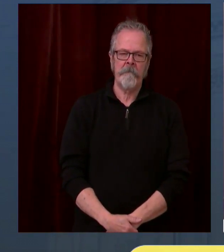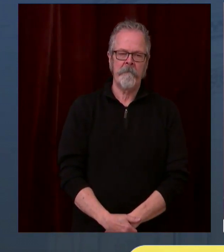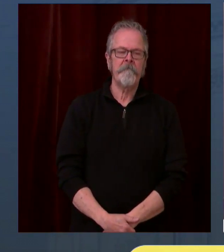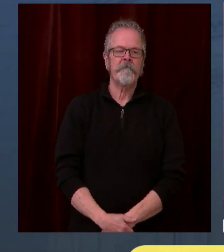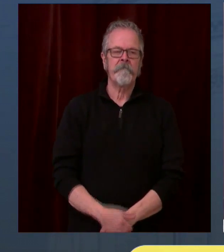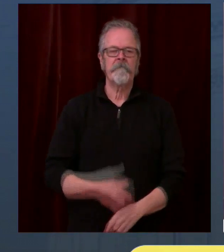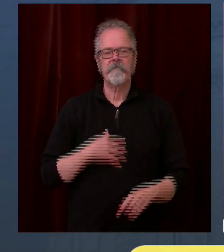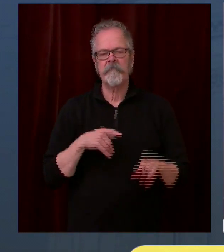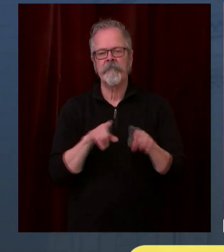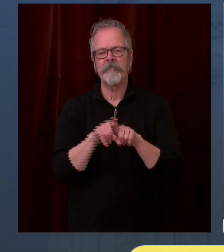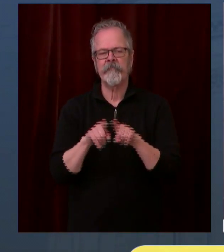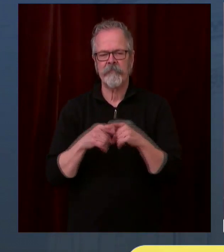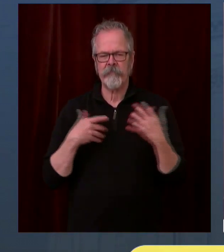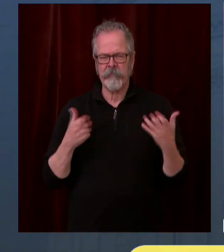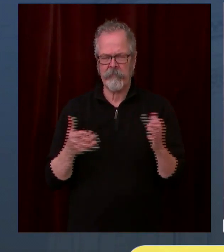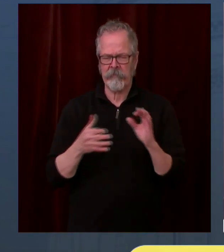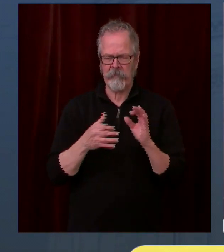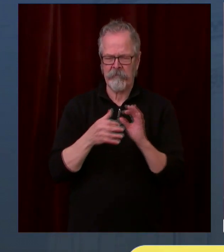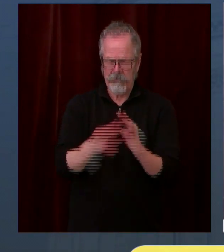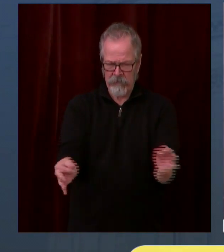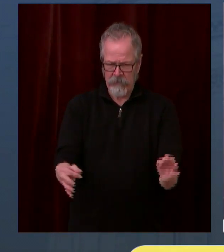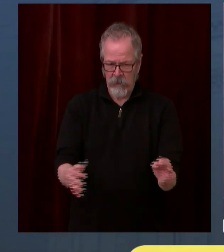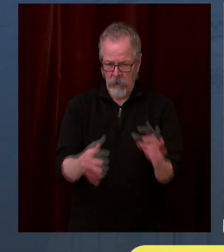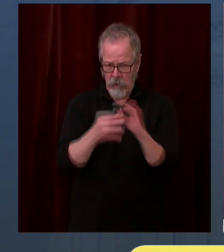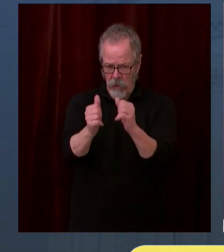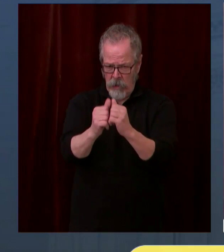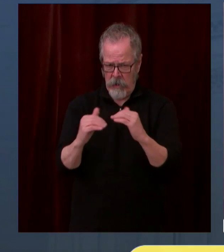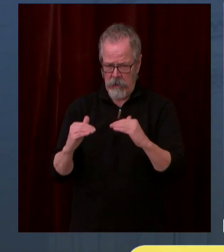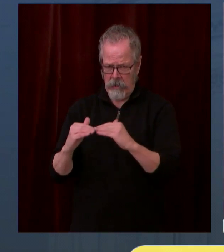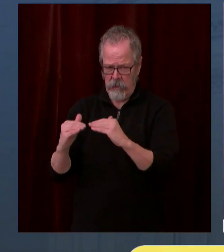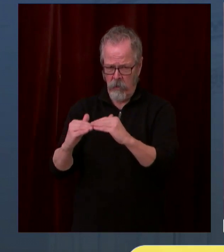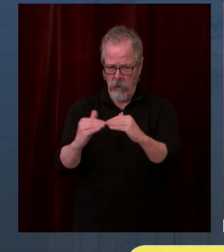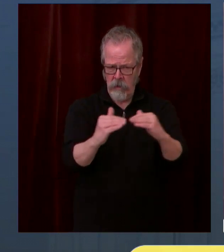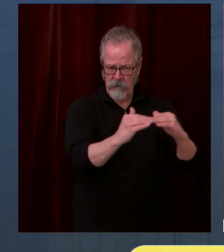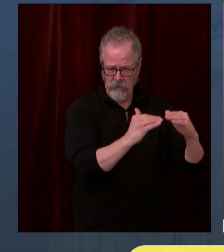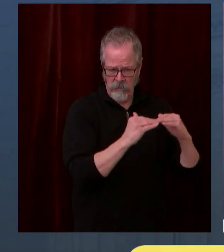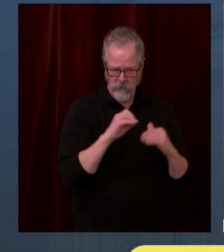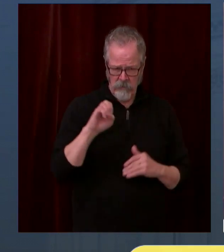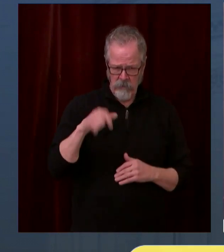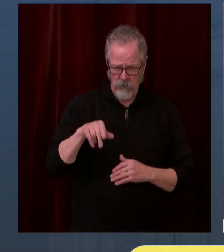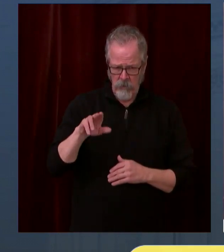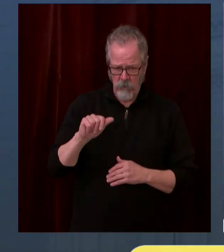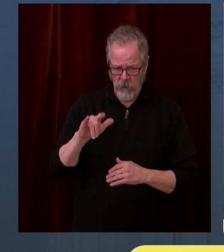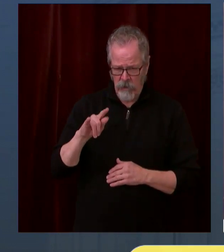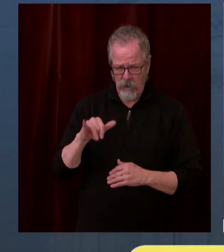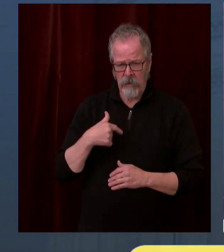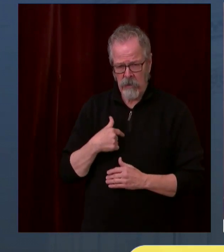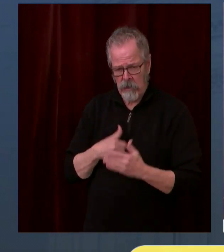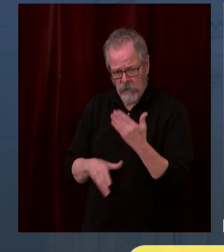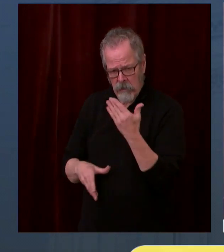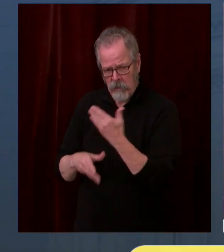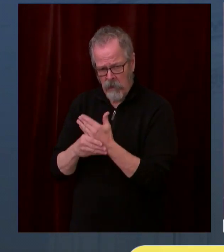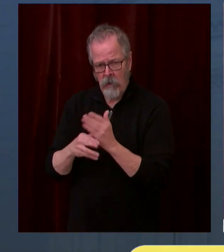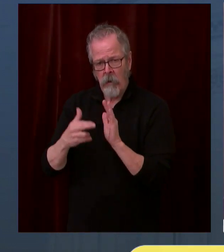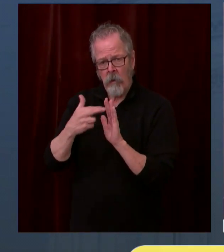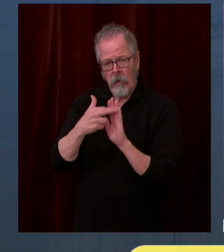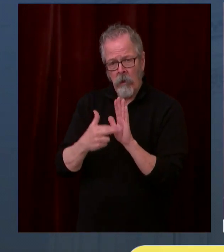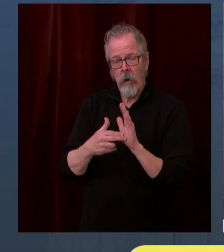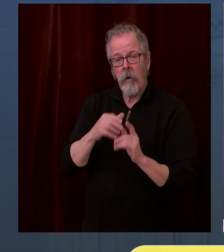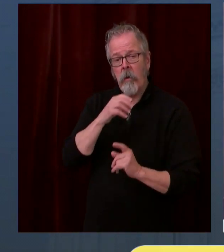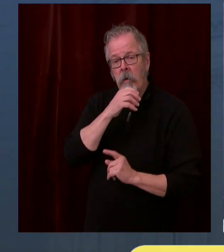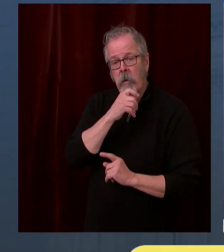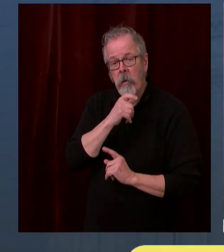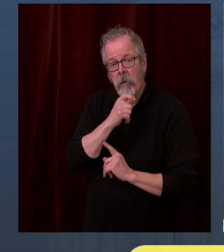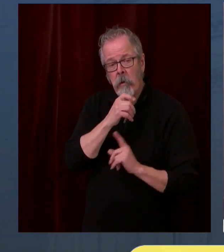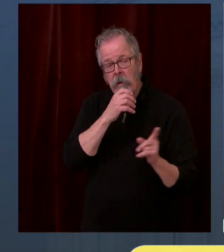1B1. And that is going to also be on our website. So there is no question with providers, there's no question with our